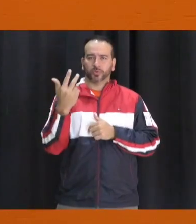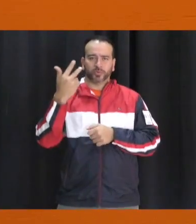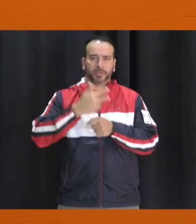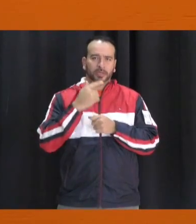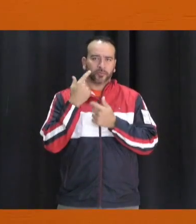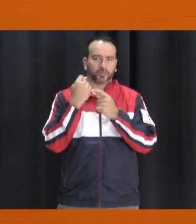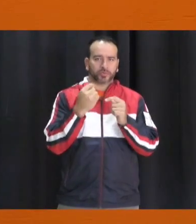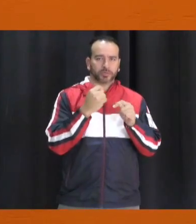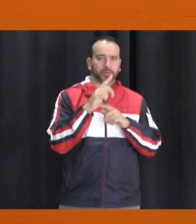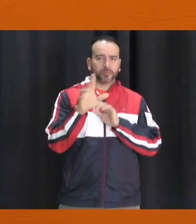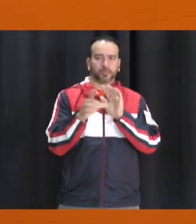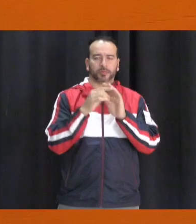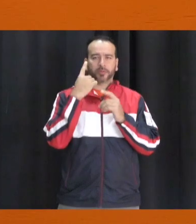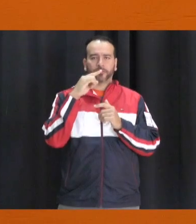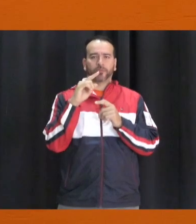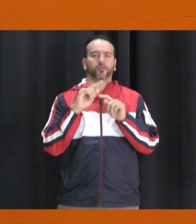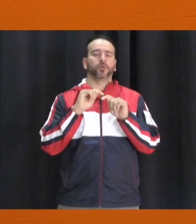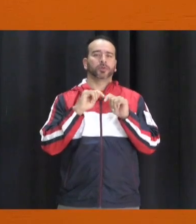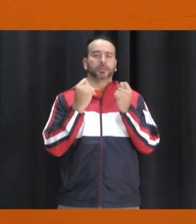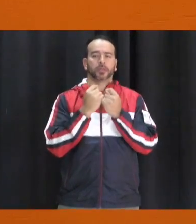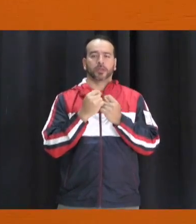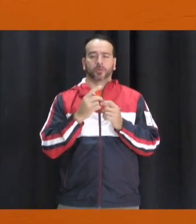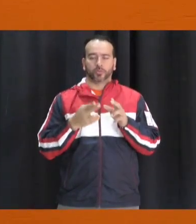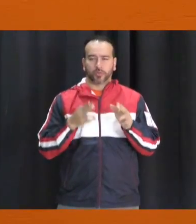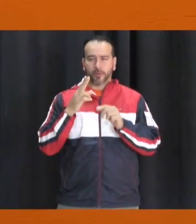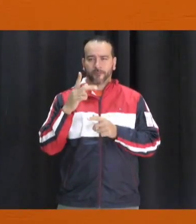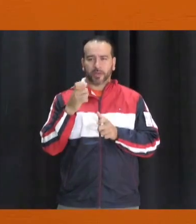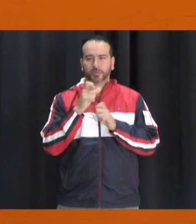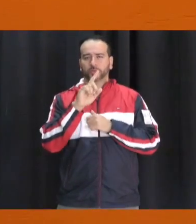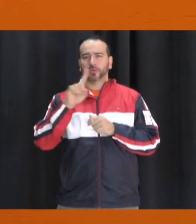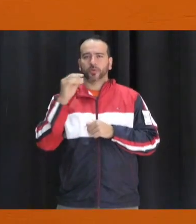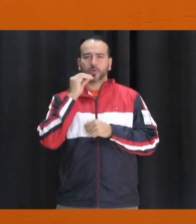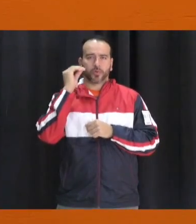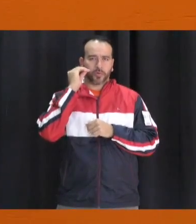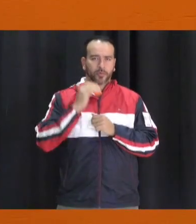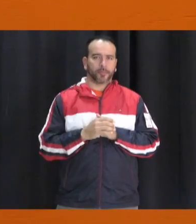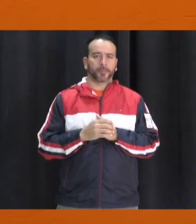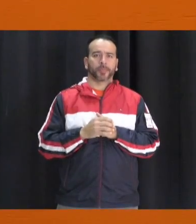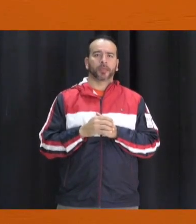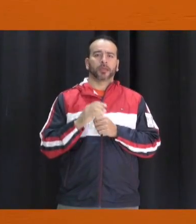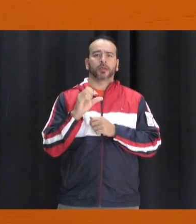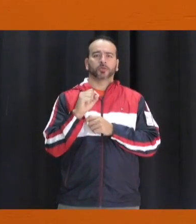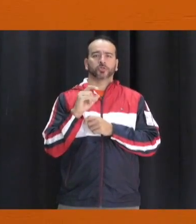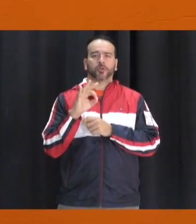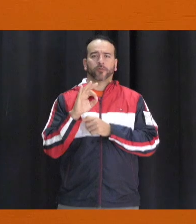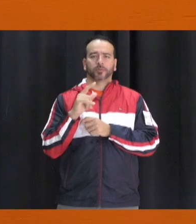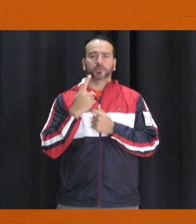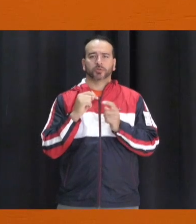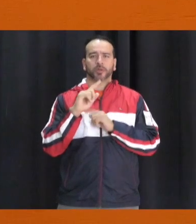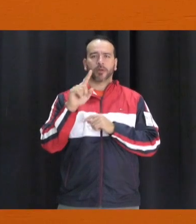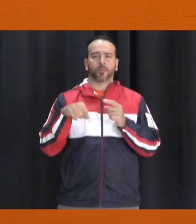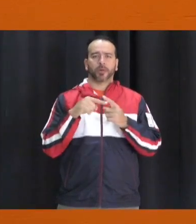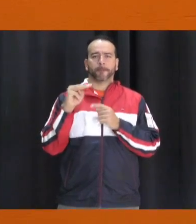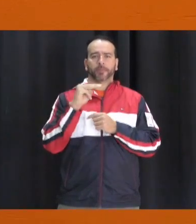tryouts to be eligible for the team. Run fast or go home. Softball tryouts begin Monday, January 21st at 3.